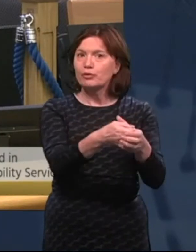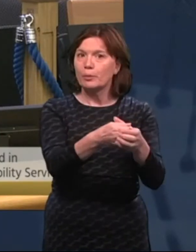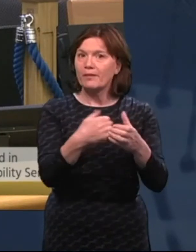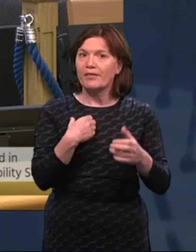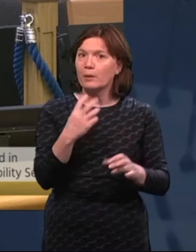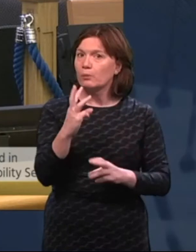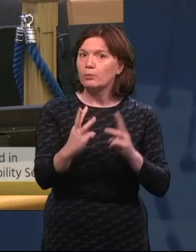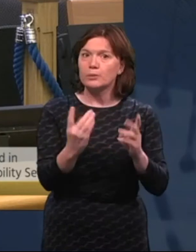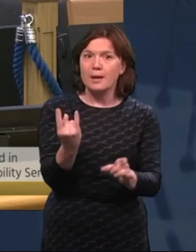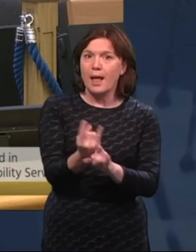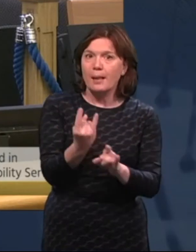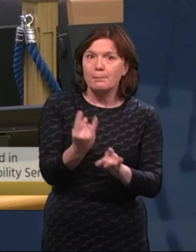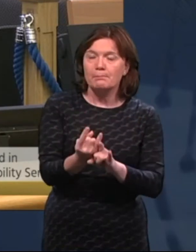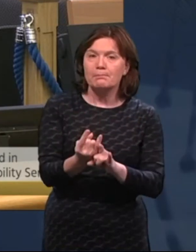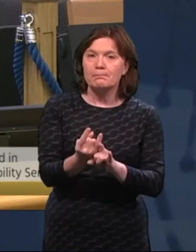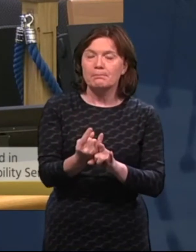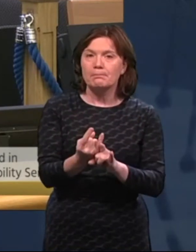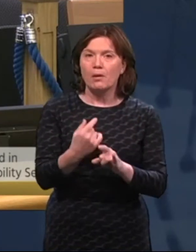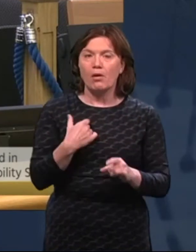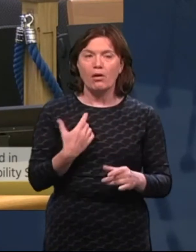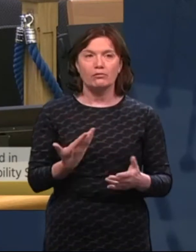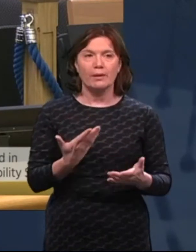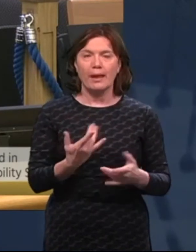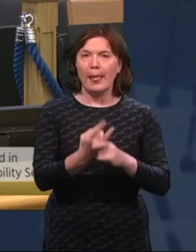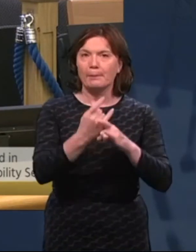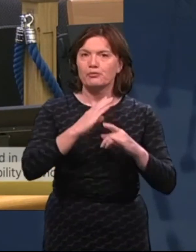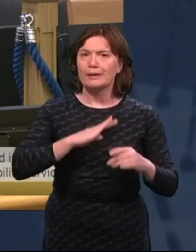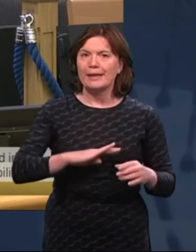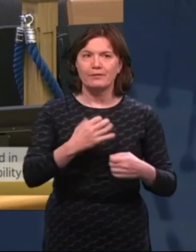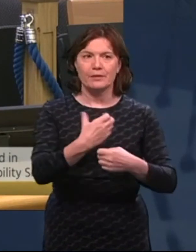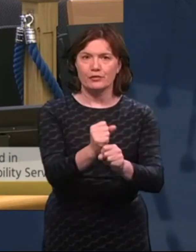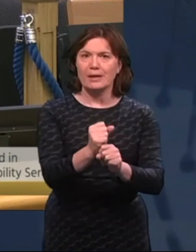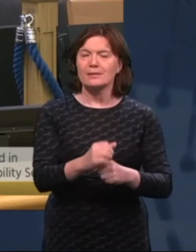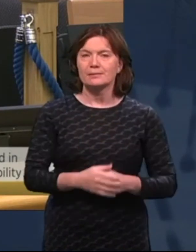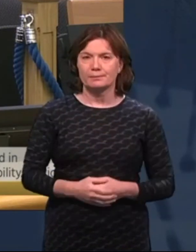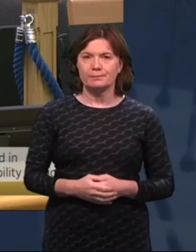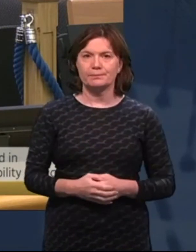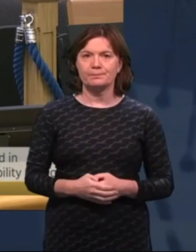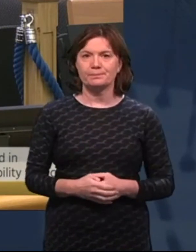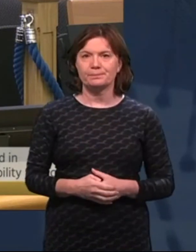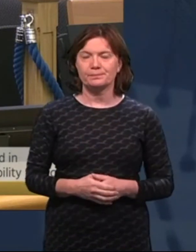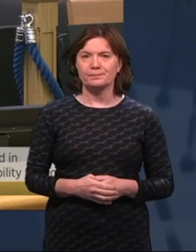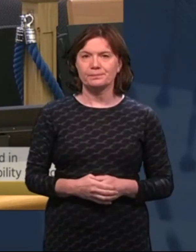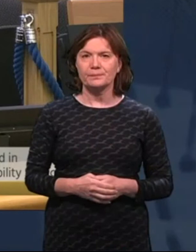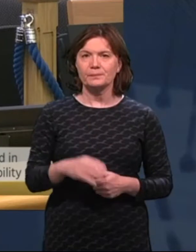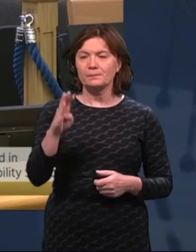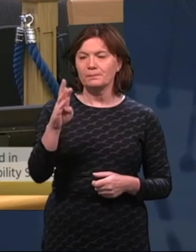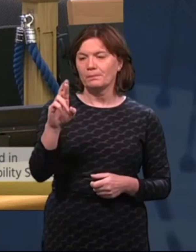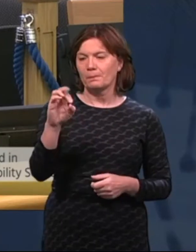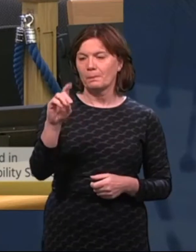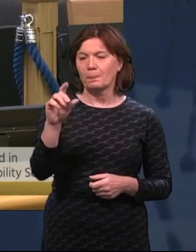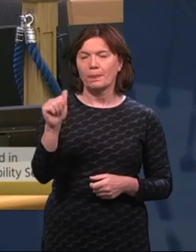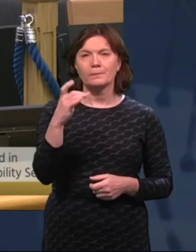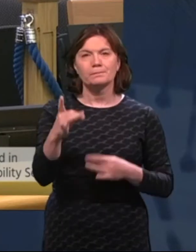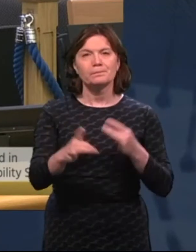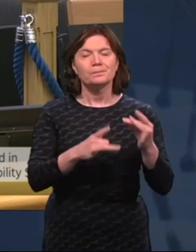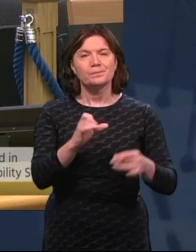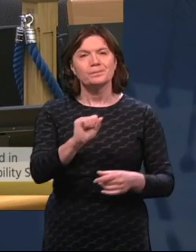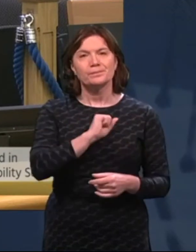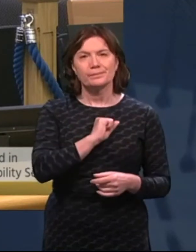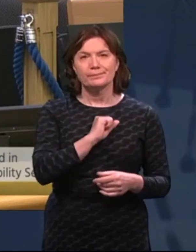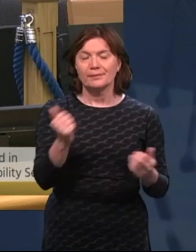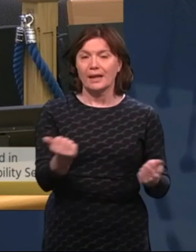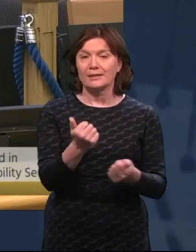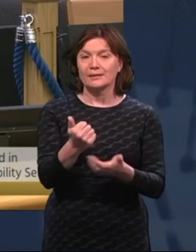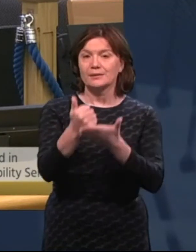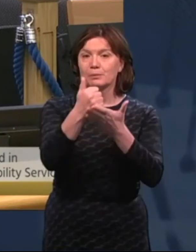that would help facilitate it or alleviate it. I have no doubt that Brie would ensure that any supports that I need from